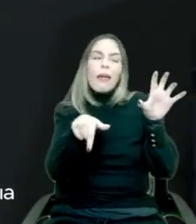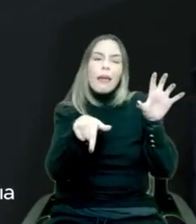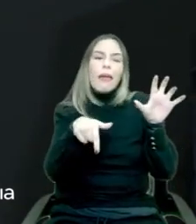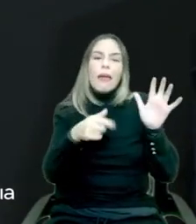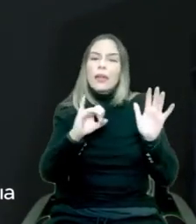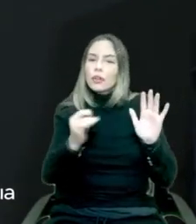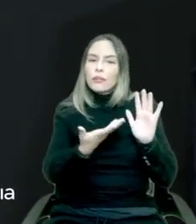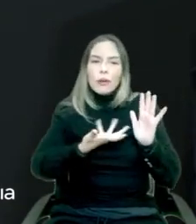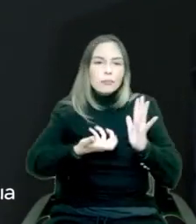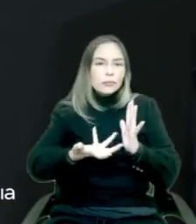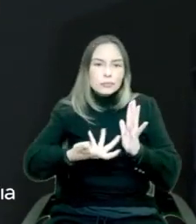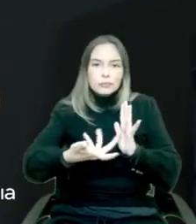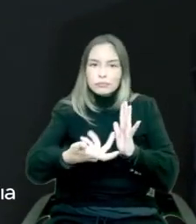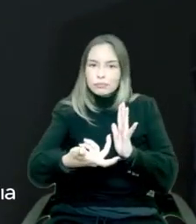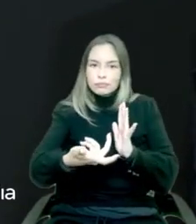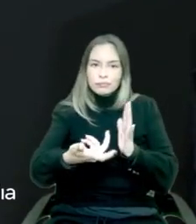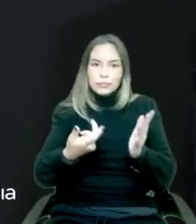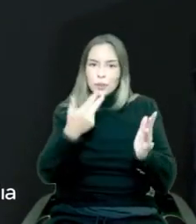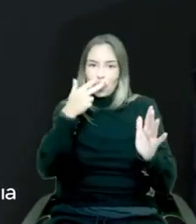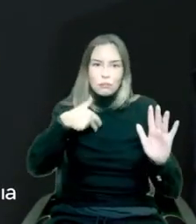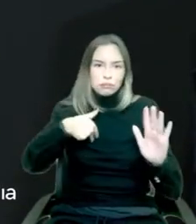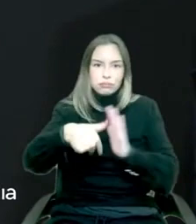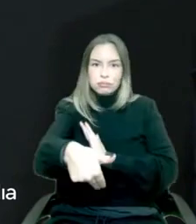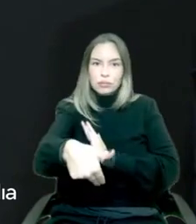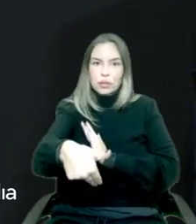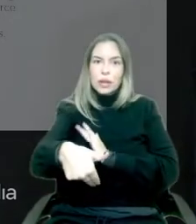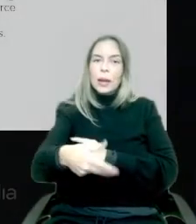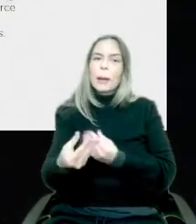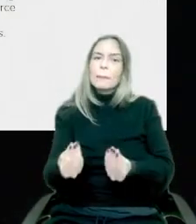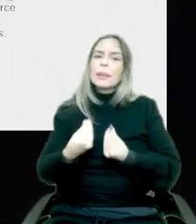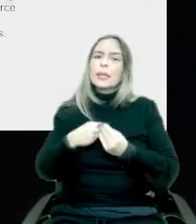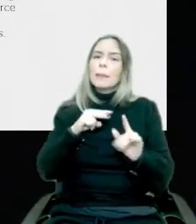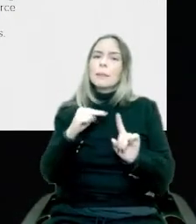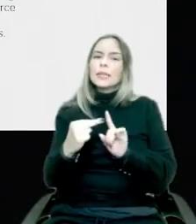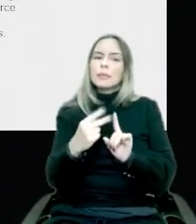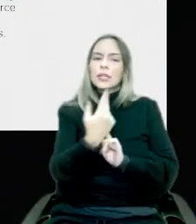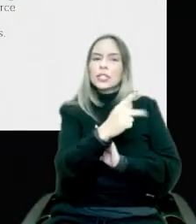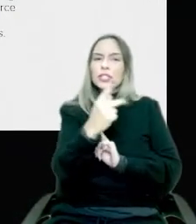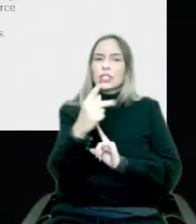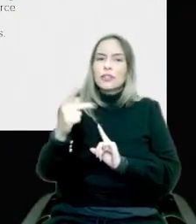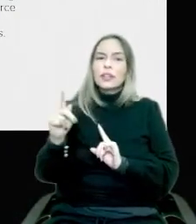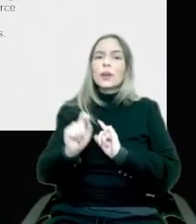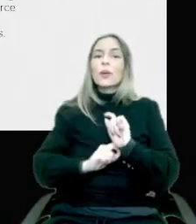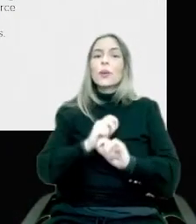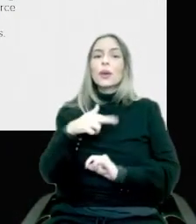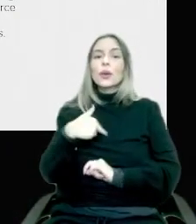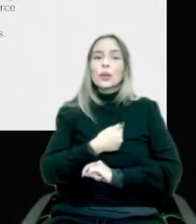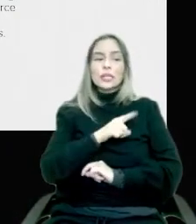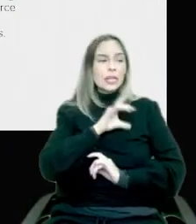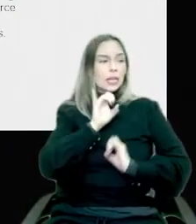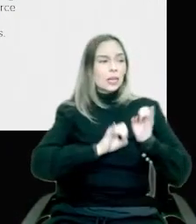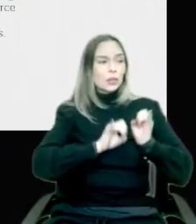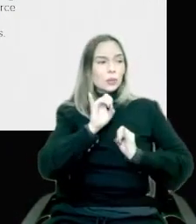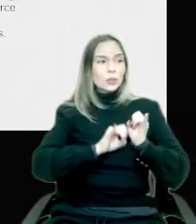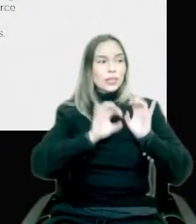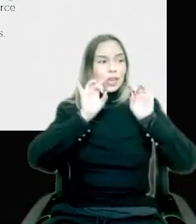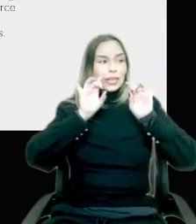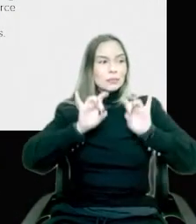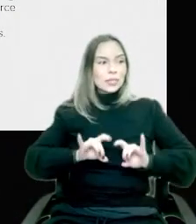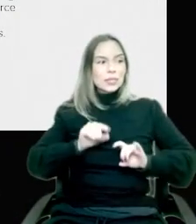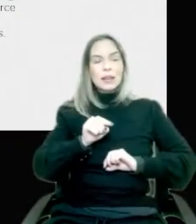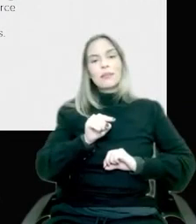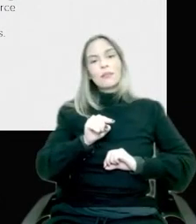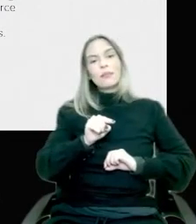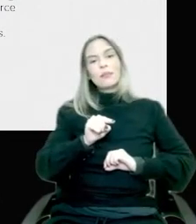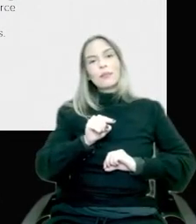give me your perspective on we have industries, especially in the manufacturing industry or